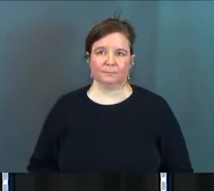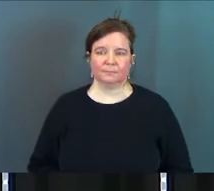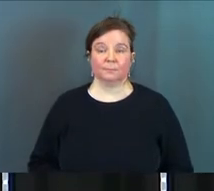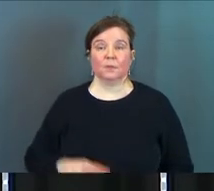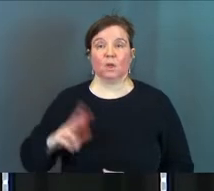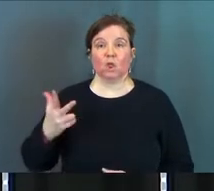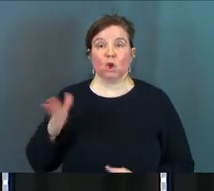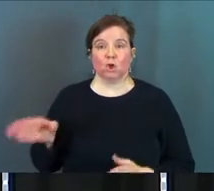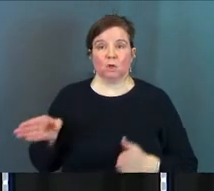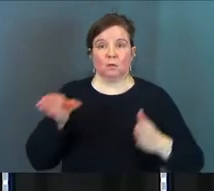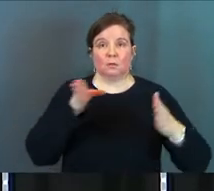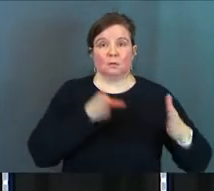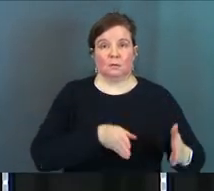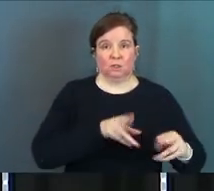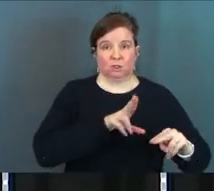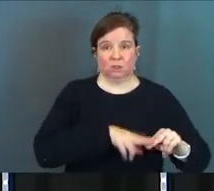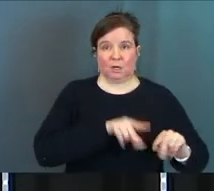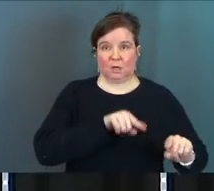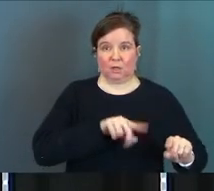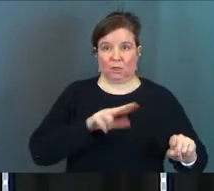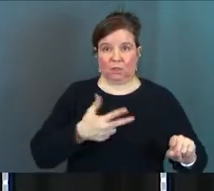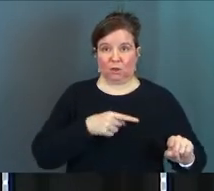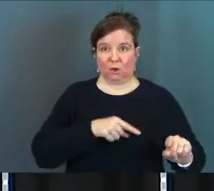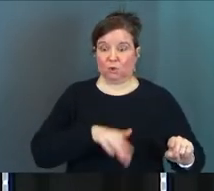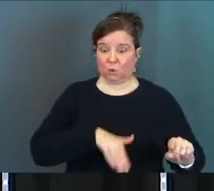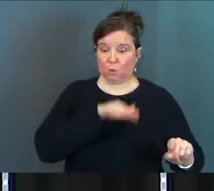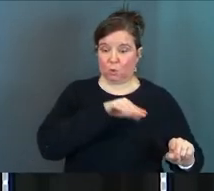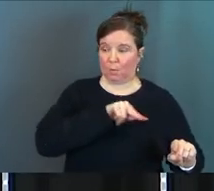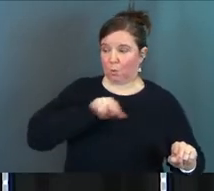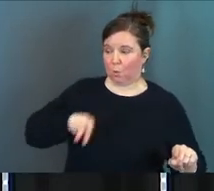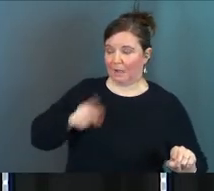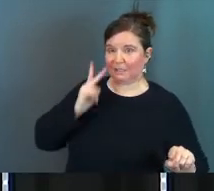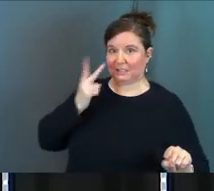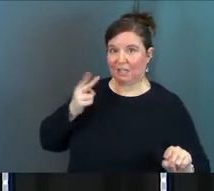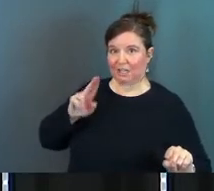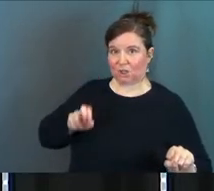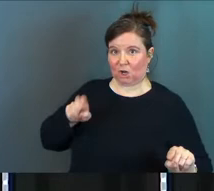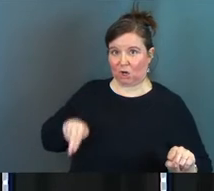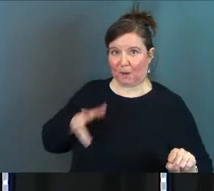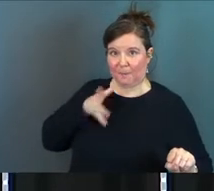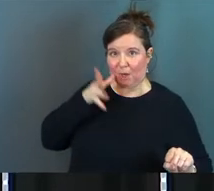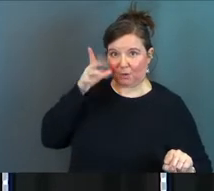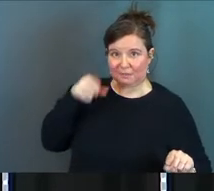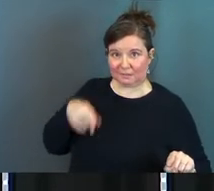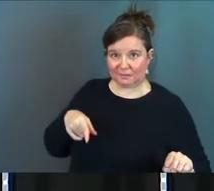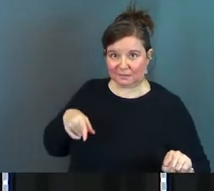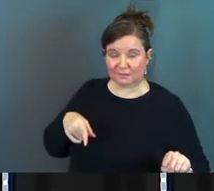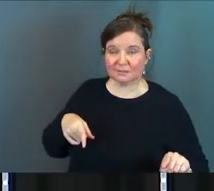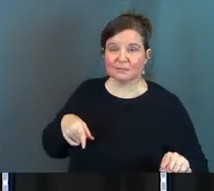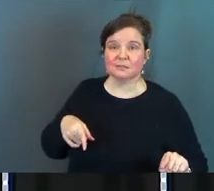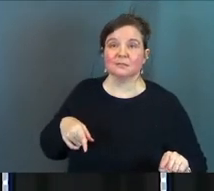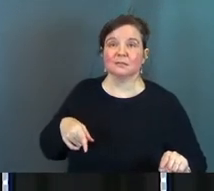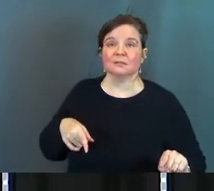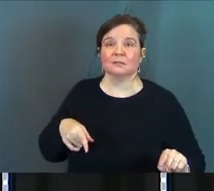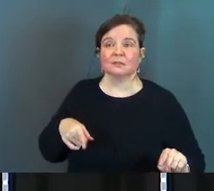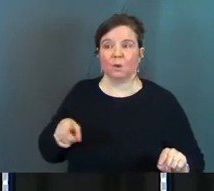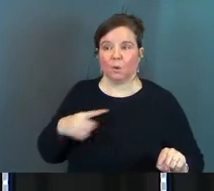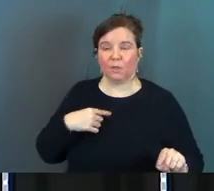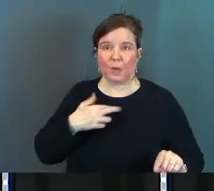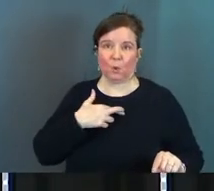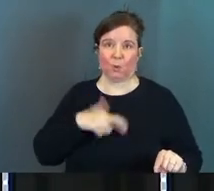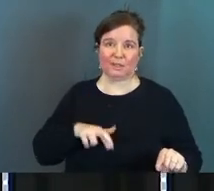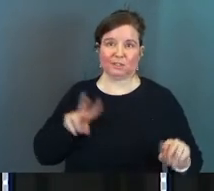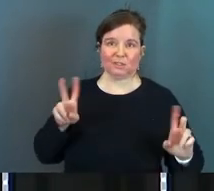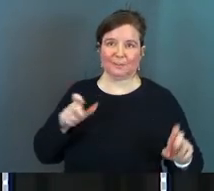third chair people you grew up with those second chair parents where they were